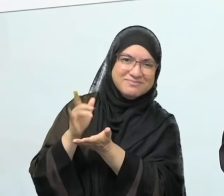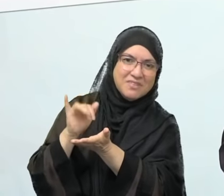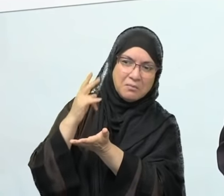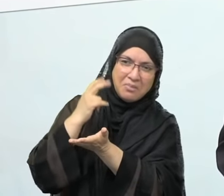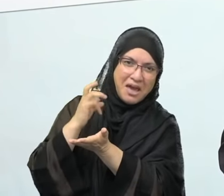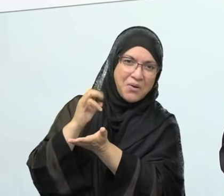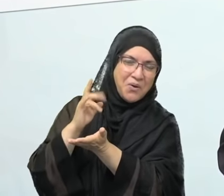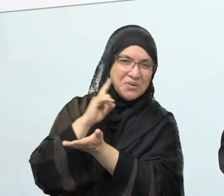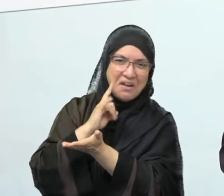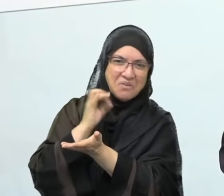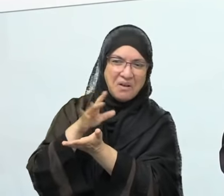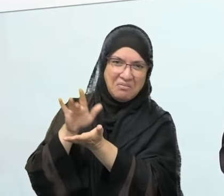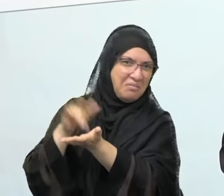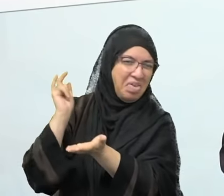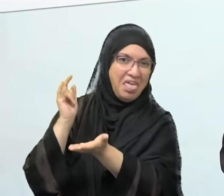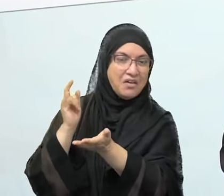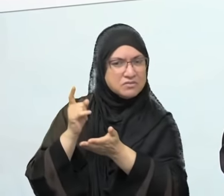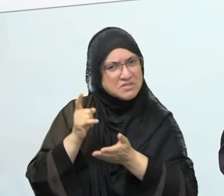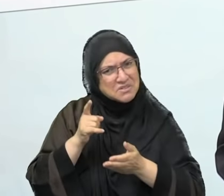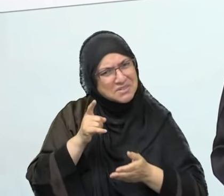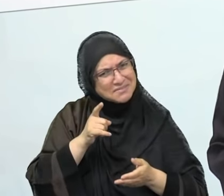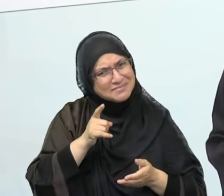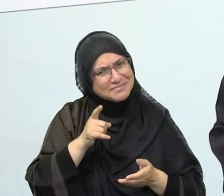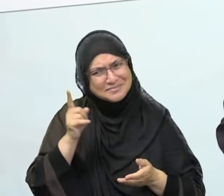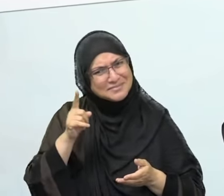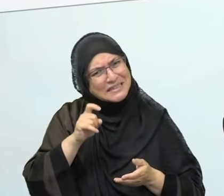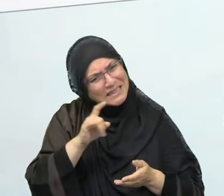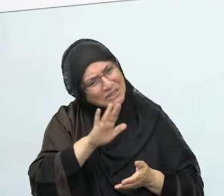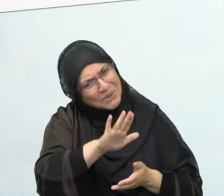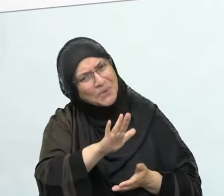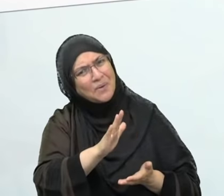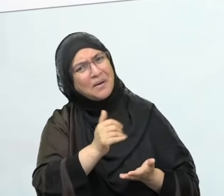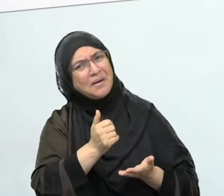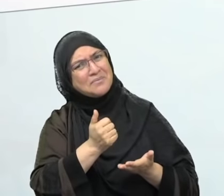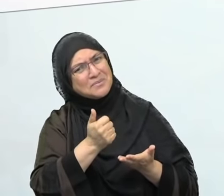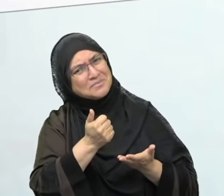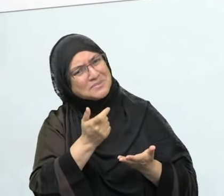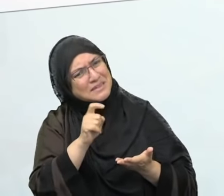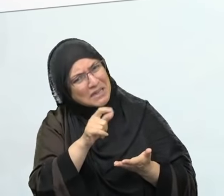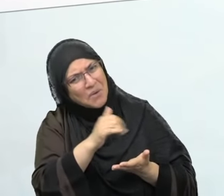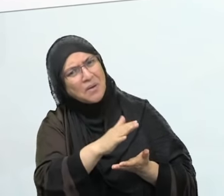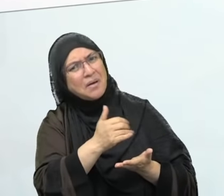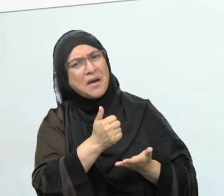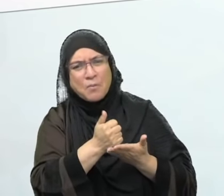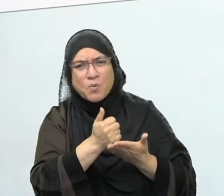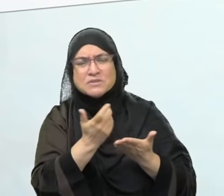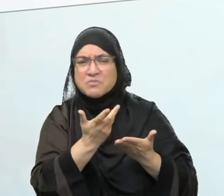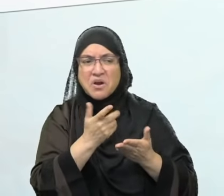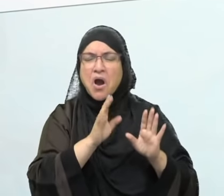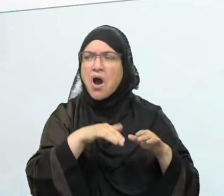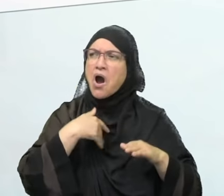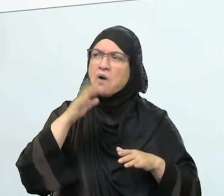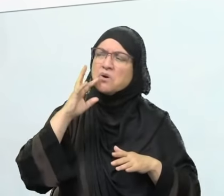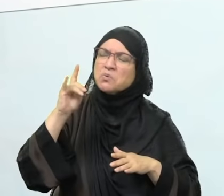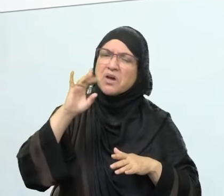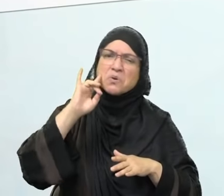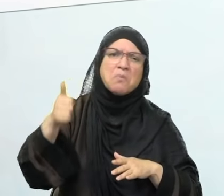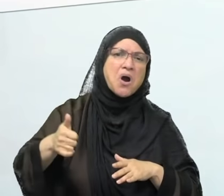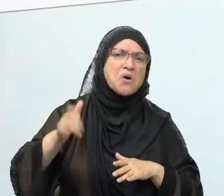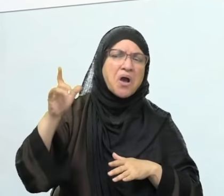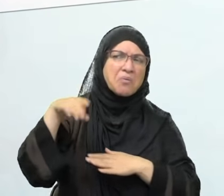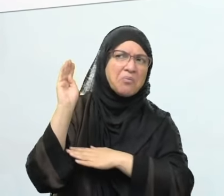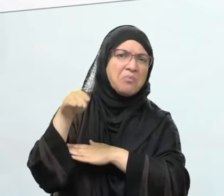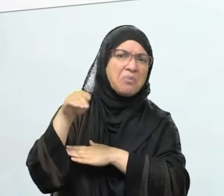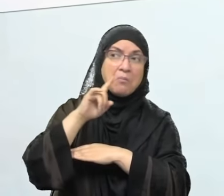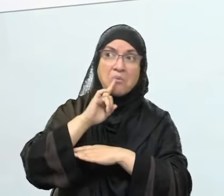answering the phone when they call you tomorrow. Someone says, you know, okay, if you can't get the help there, I'll help you here. These are things that we can still